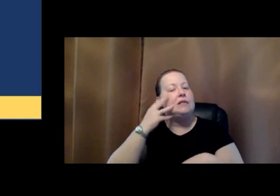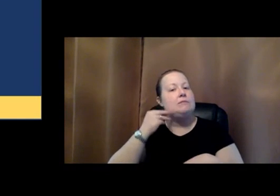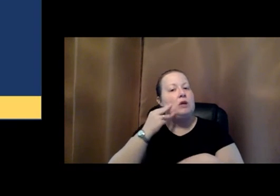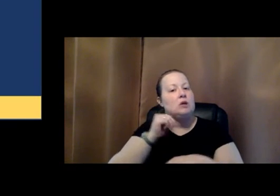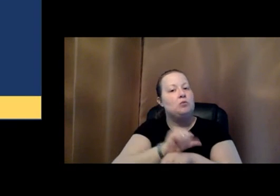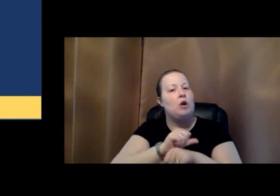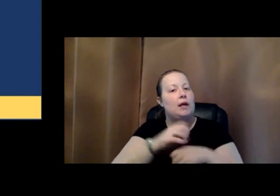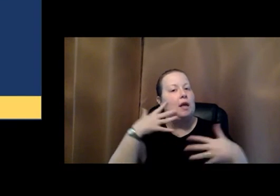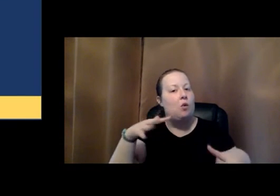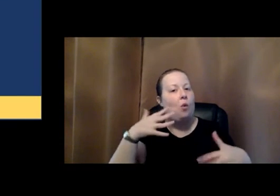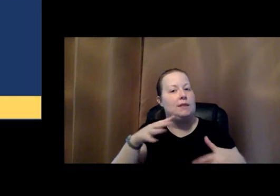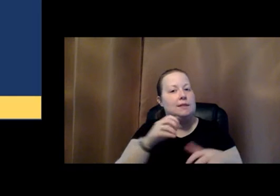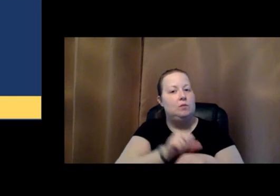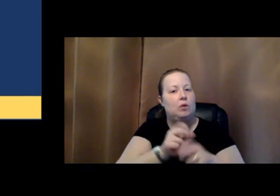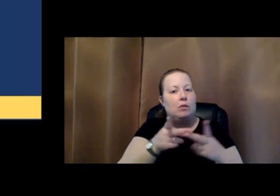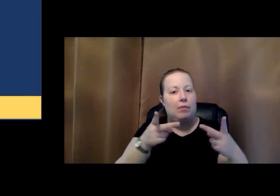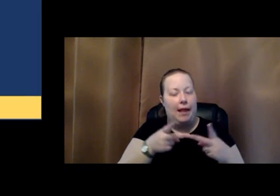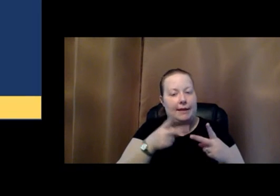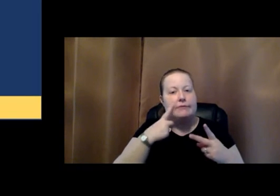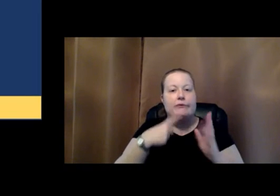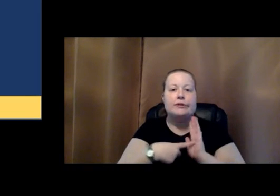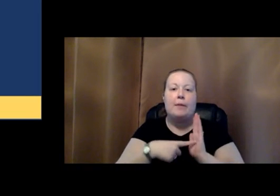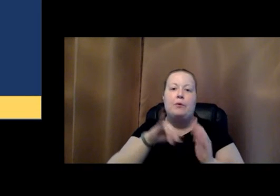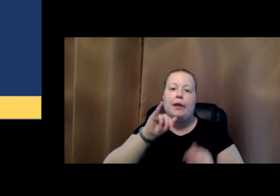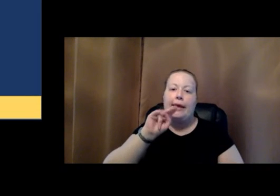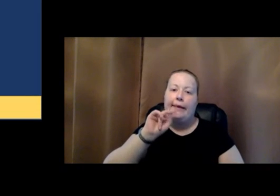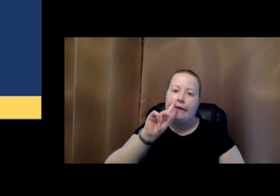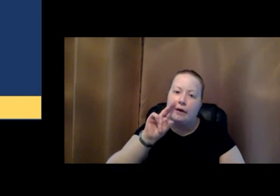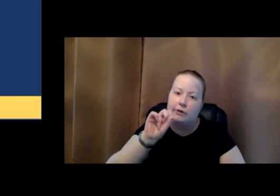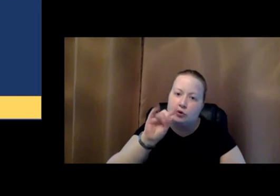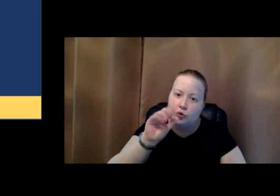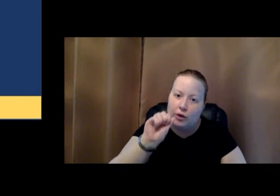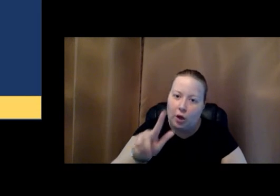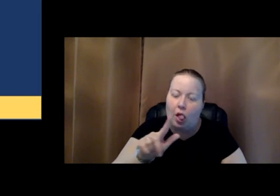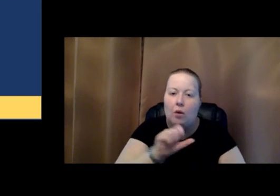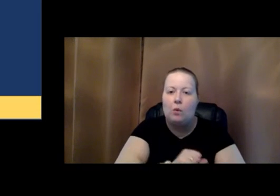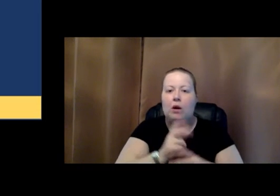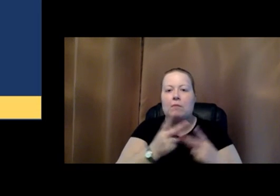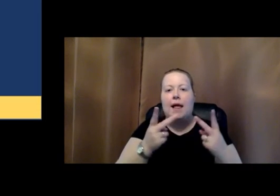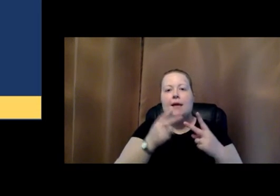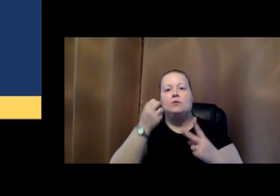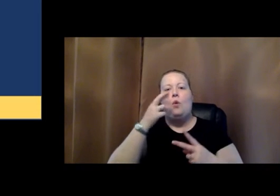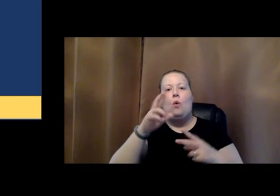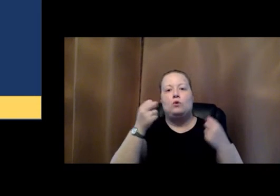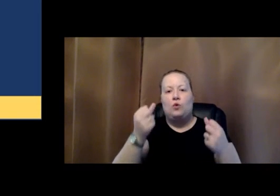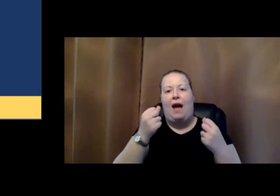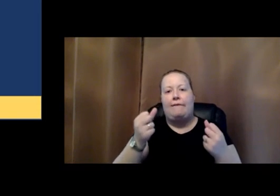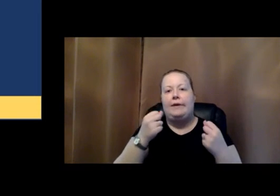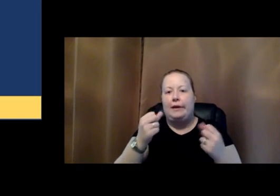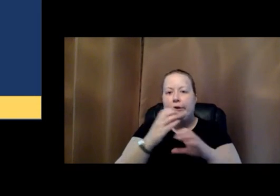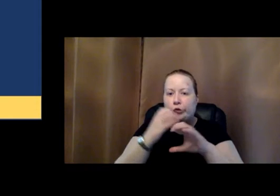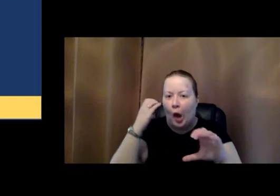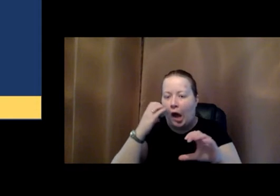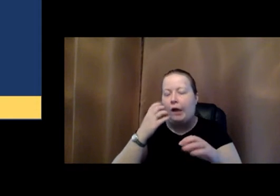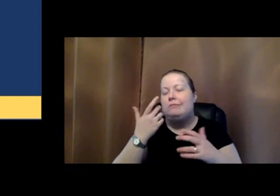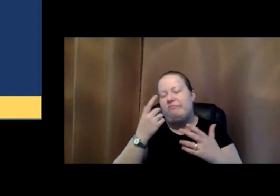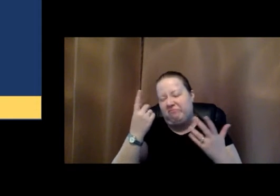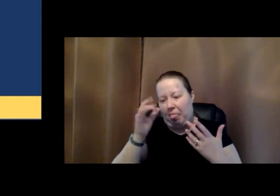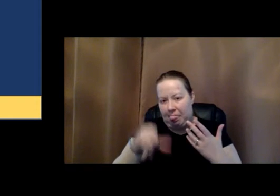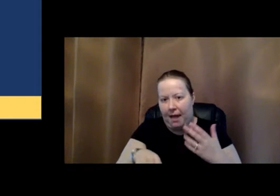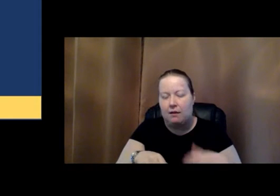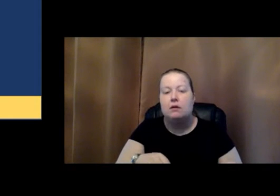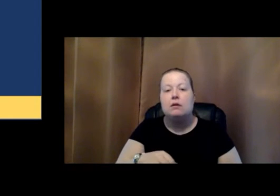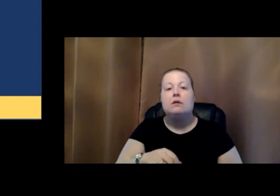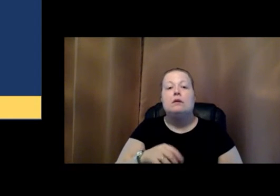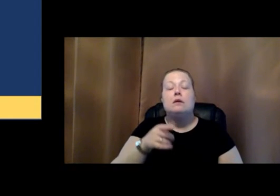workplaces such as industrial workplaces or driving in a loud truck environment. And they have expertise about which